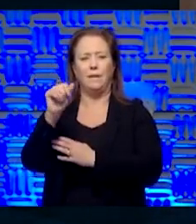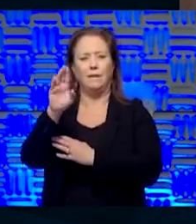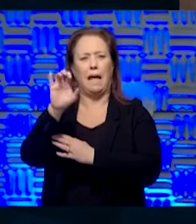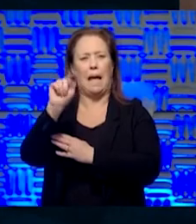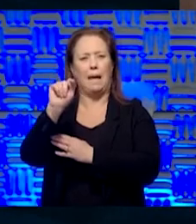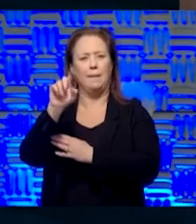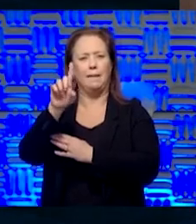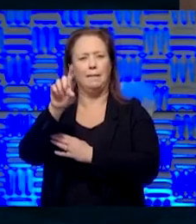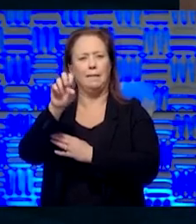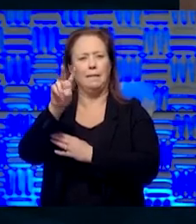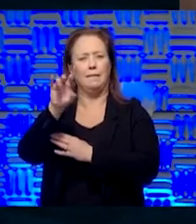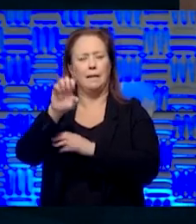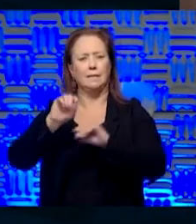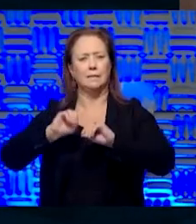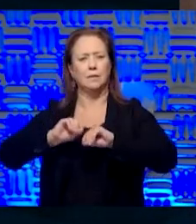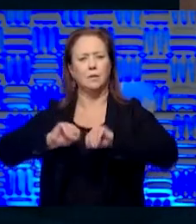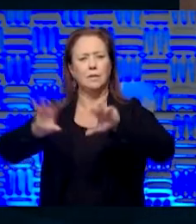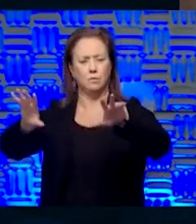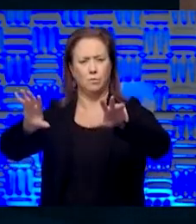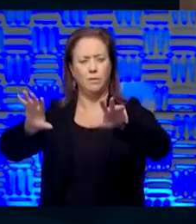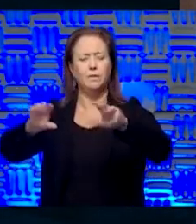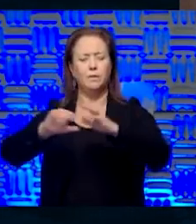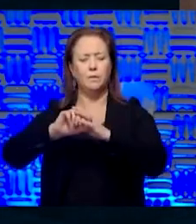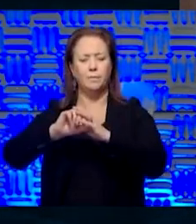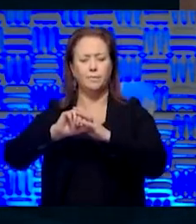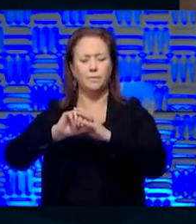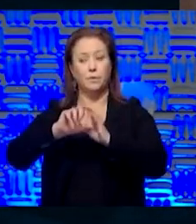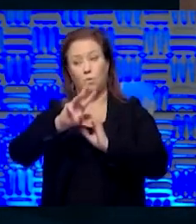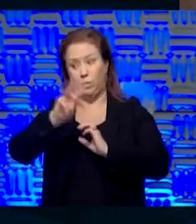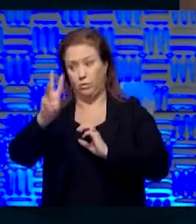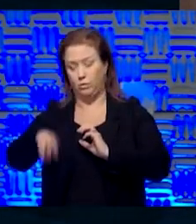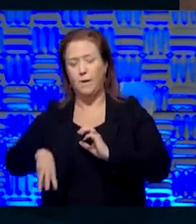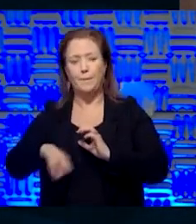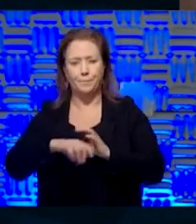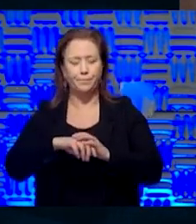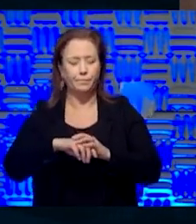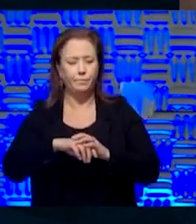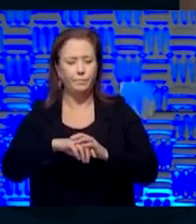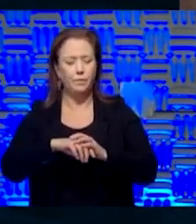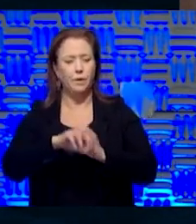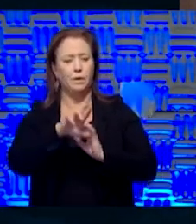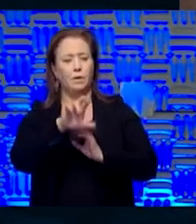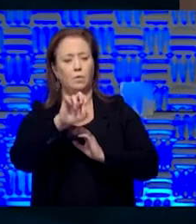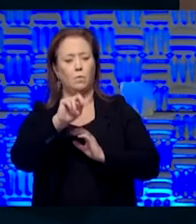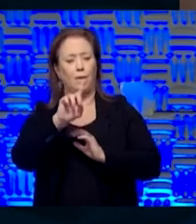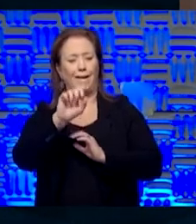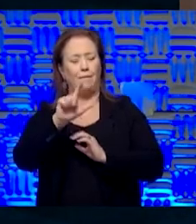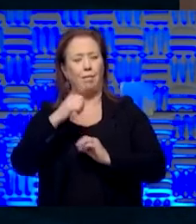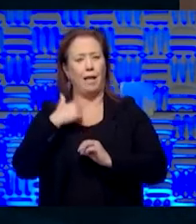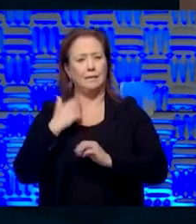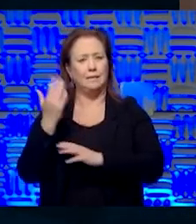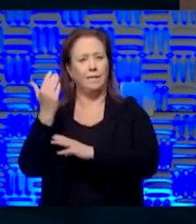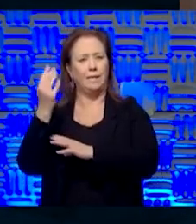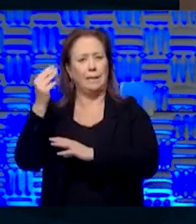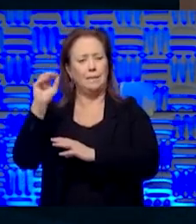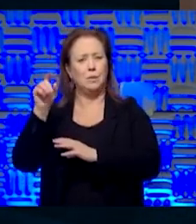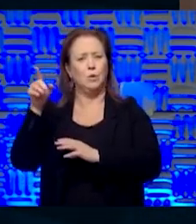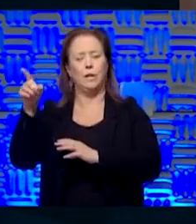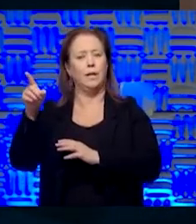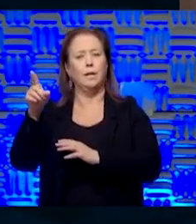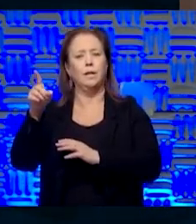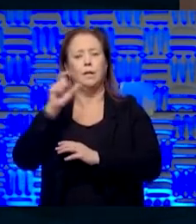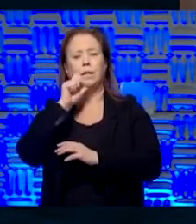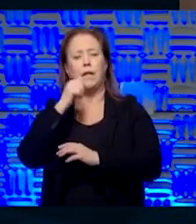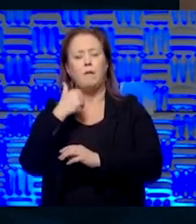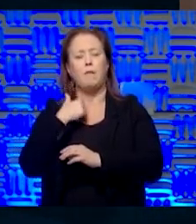devices that we're going to distribute one to your town, uh, or two in Wichita. Randall has 15 in Missouri, but they